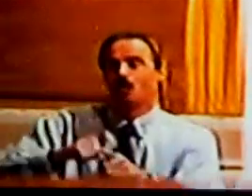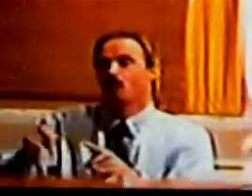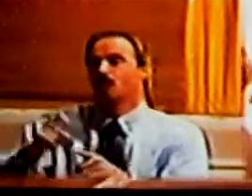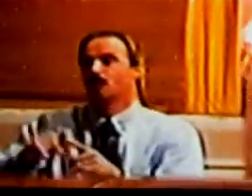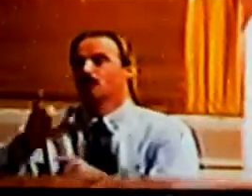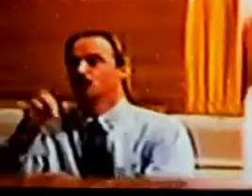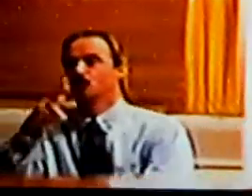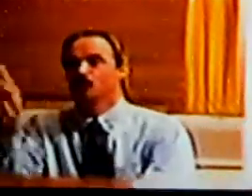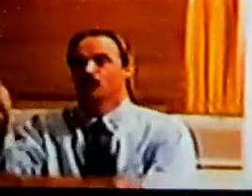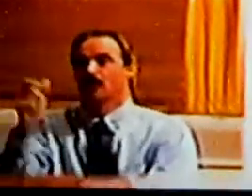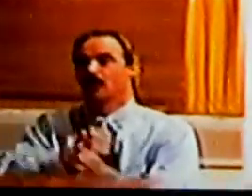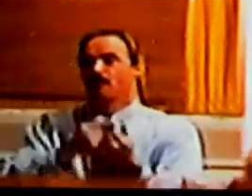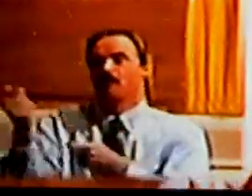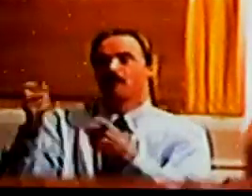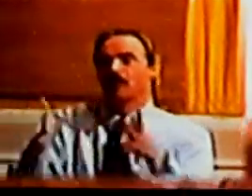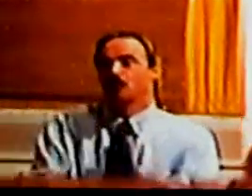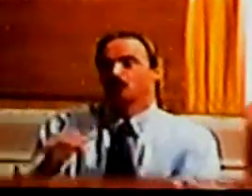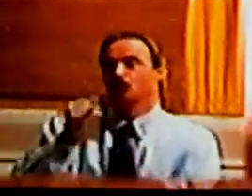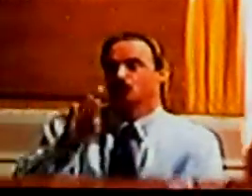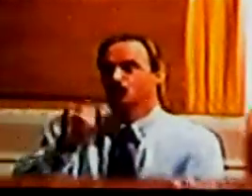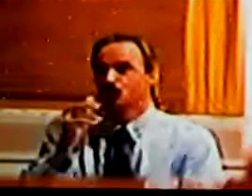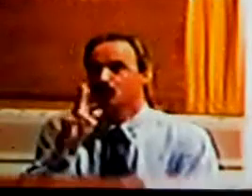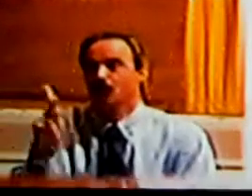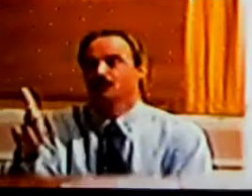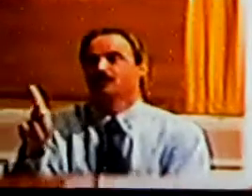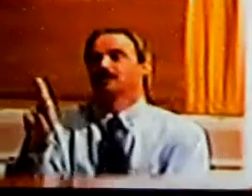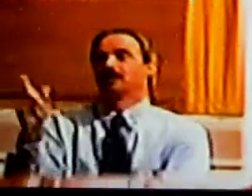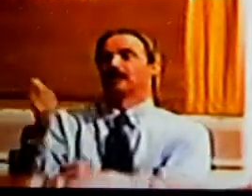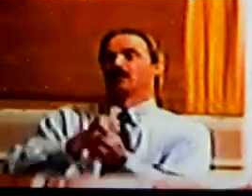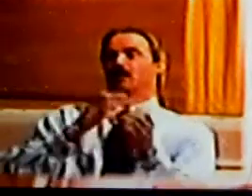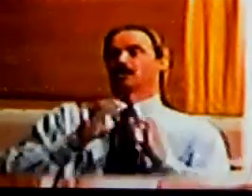jerks and your desk buddies are jerks chances are the jerk is